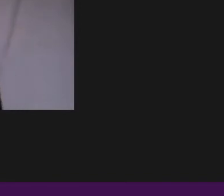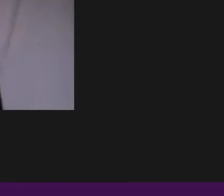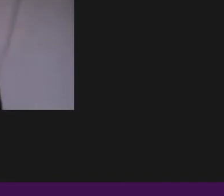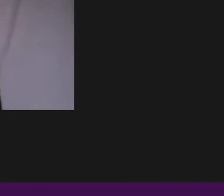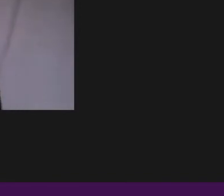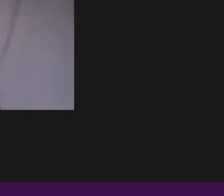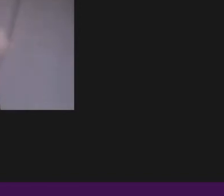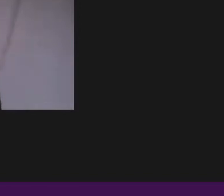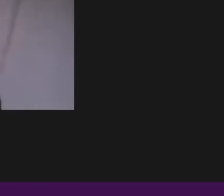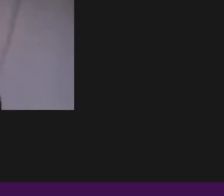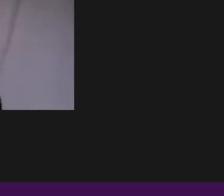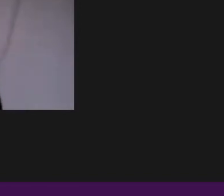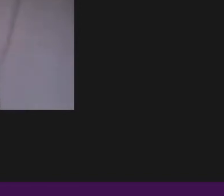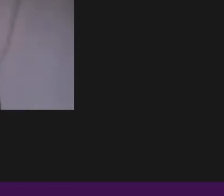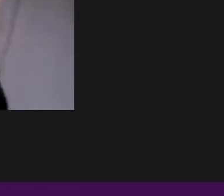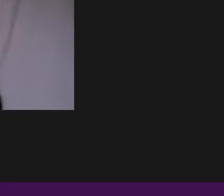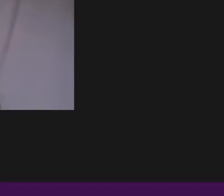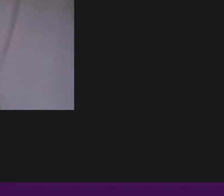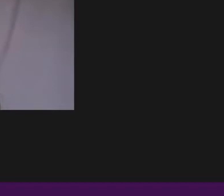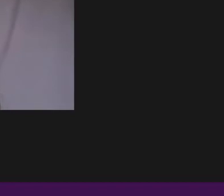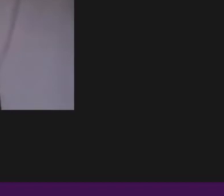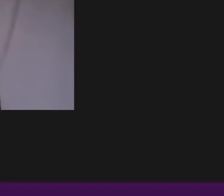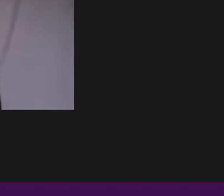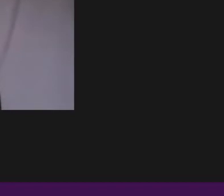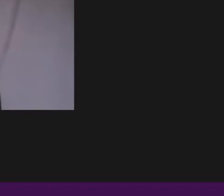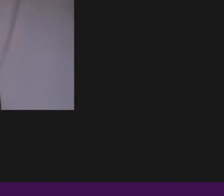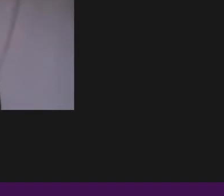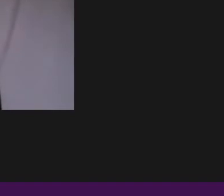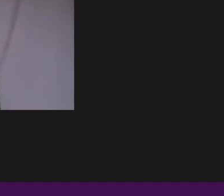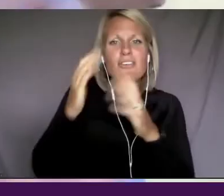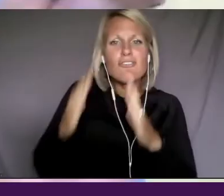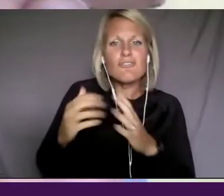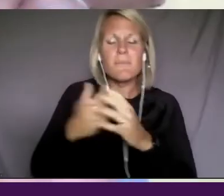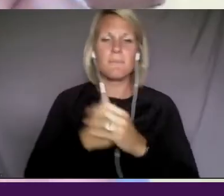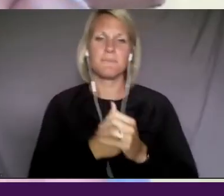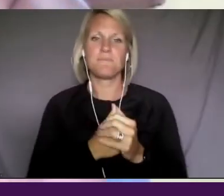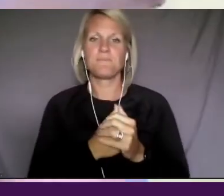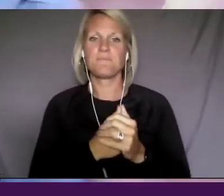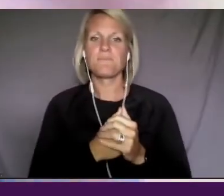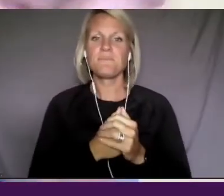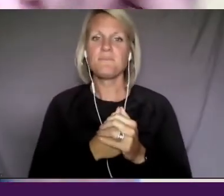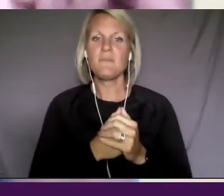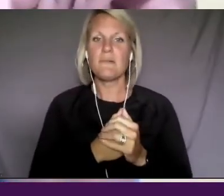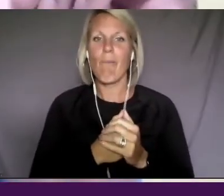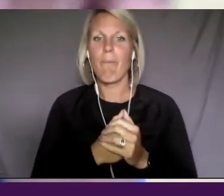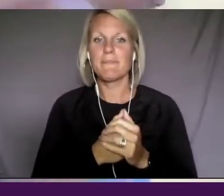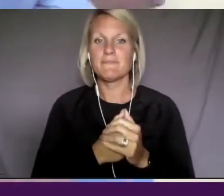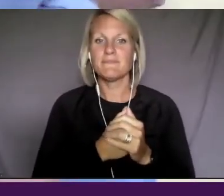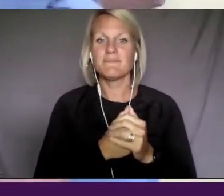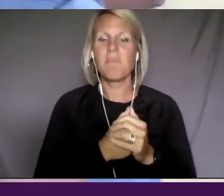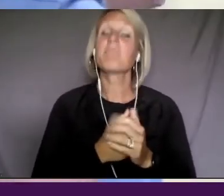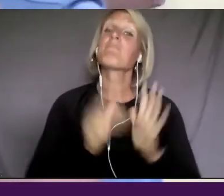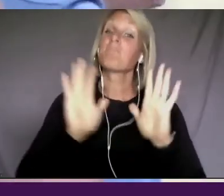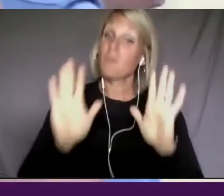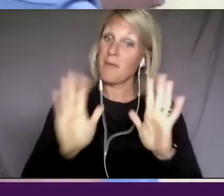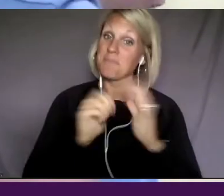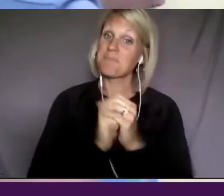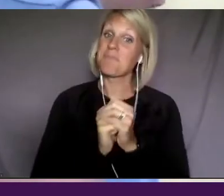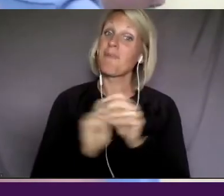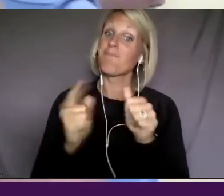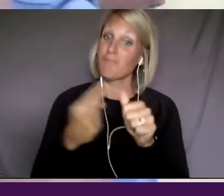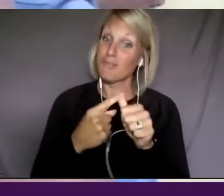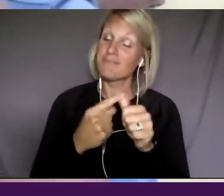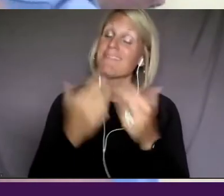media makers? So, so we would start by saying, uh, thank you for having us, uh,